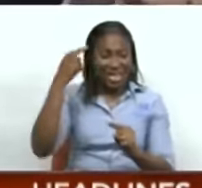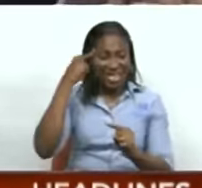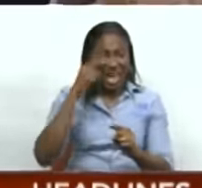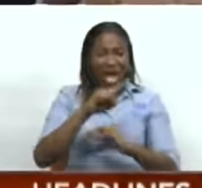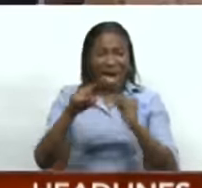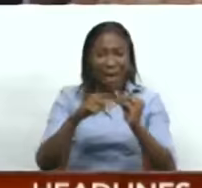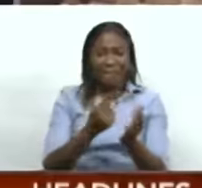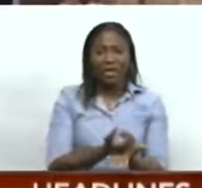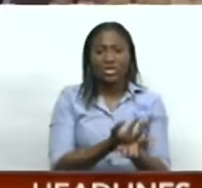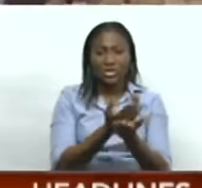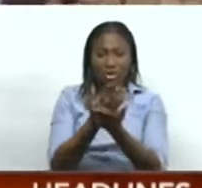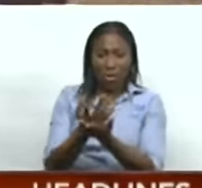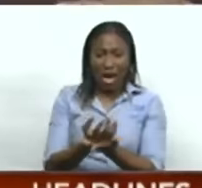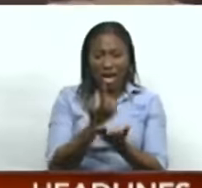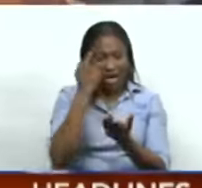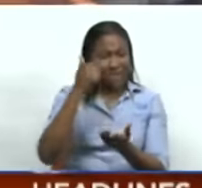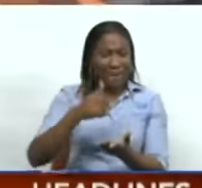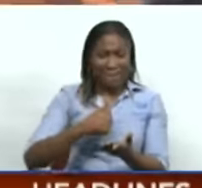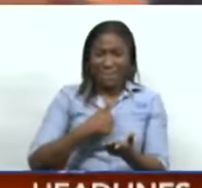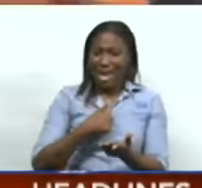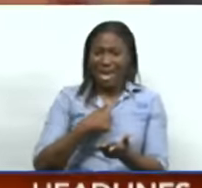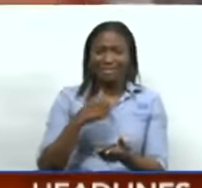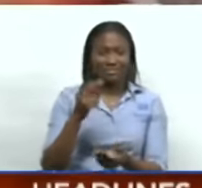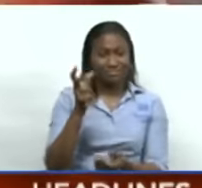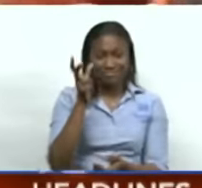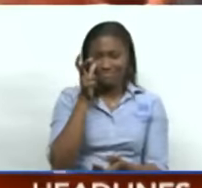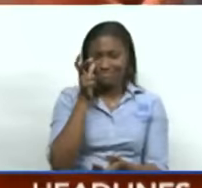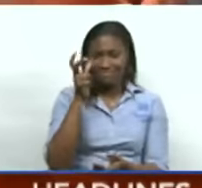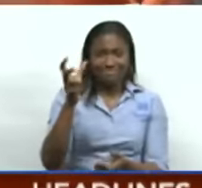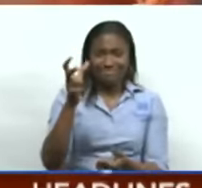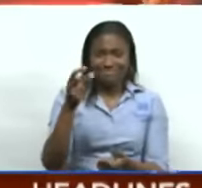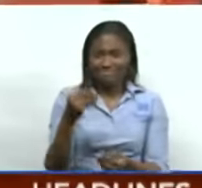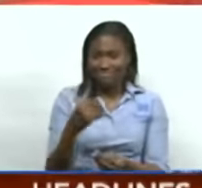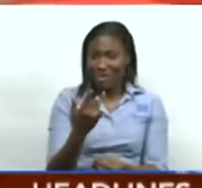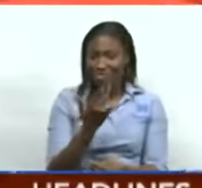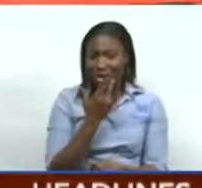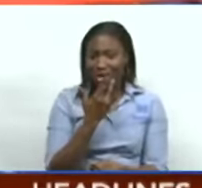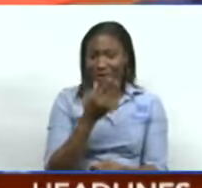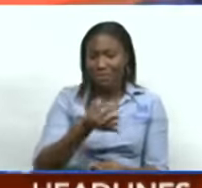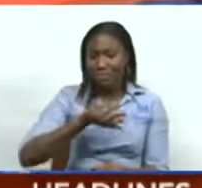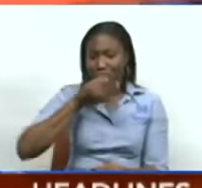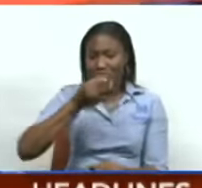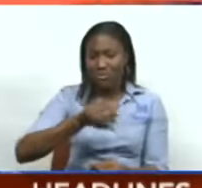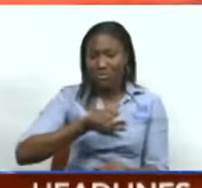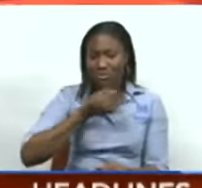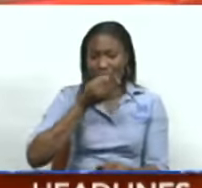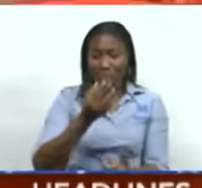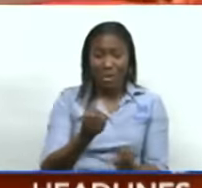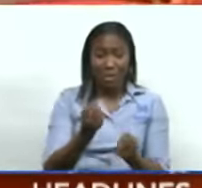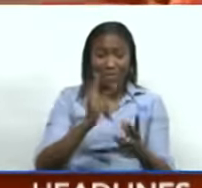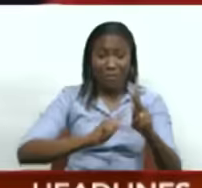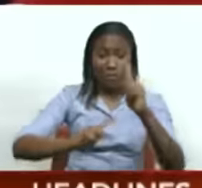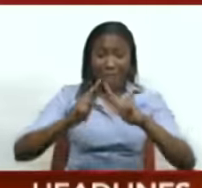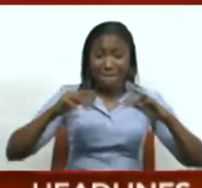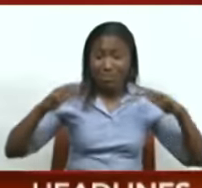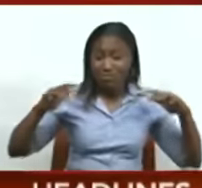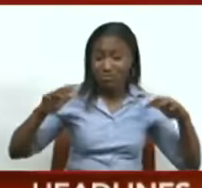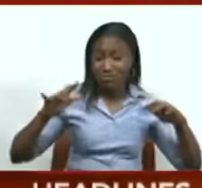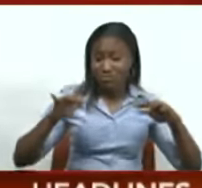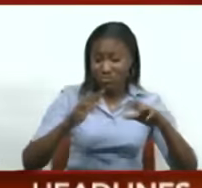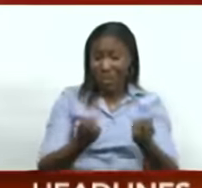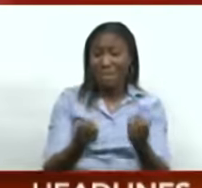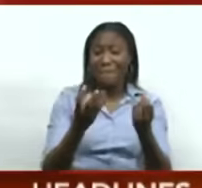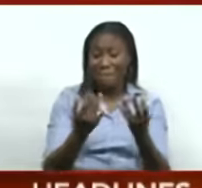for me, it's about food. Now, proven by the large crowds, Nerano's food is a definite favor by